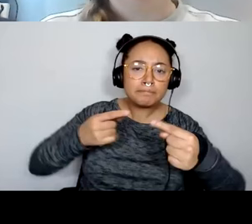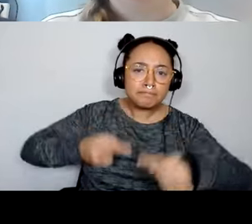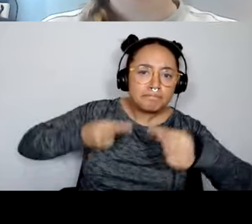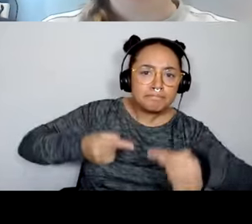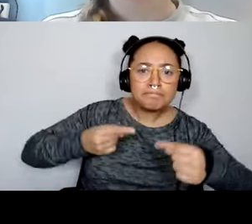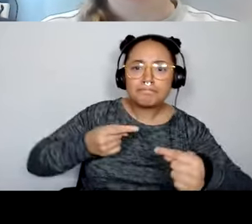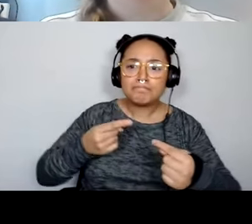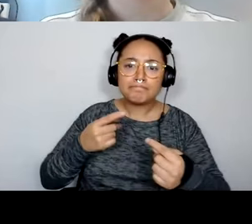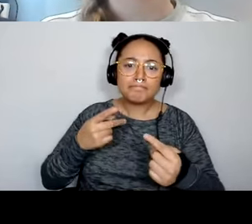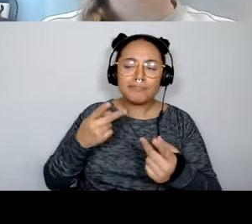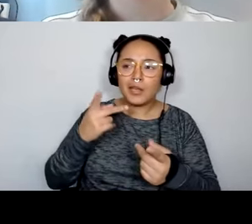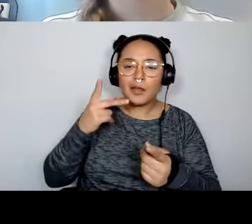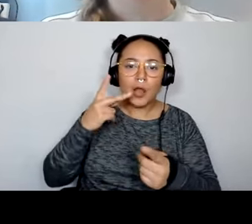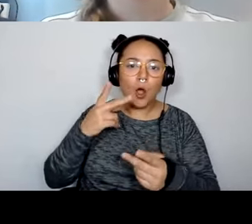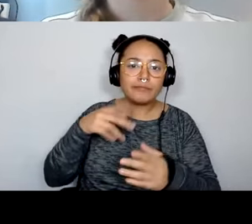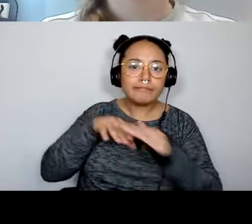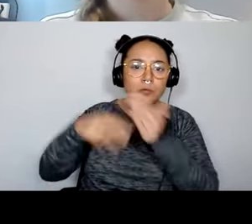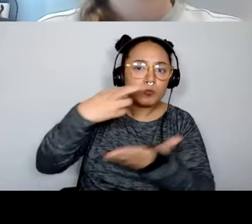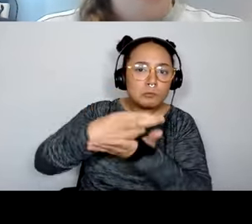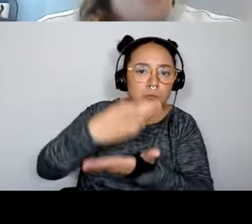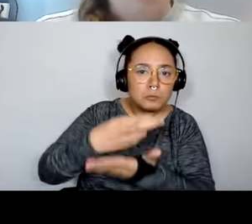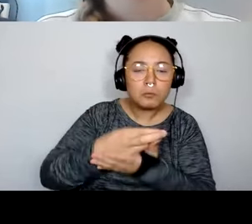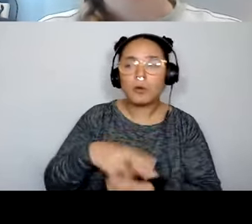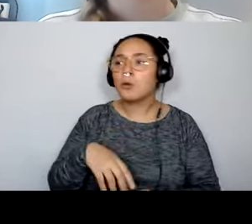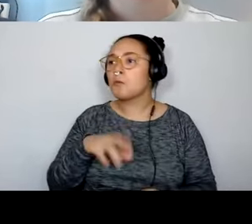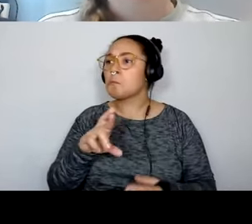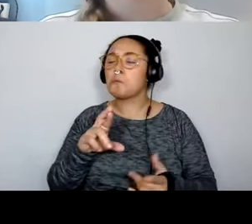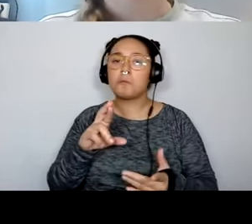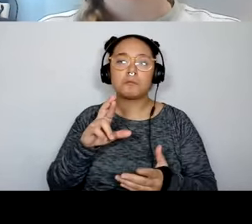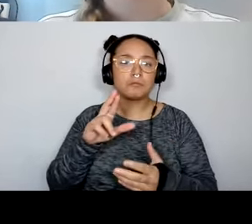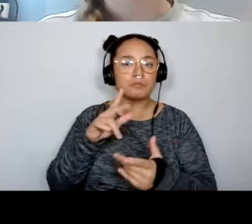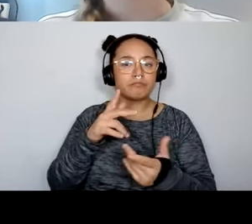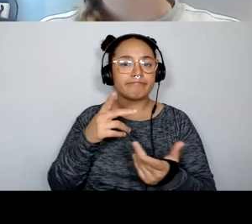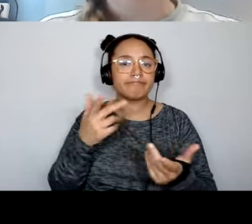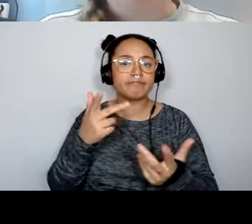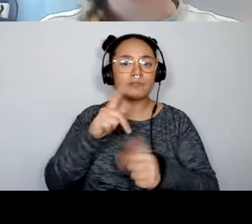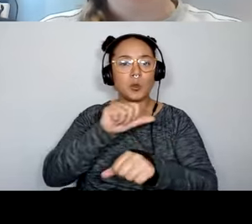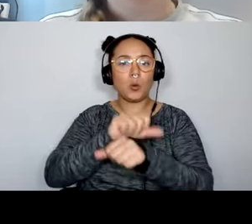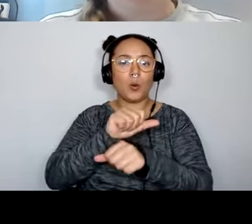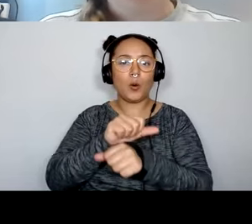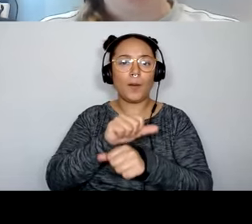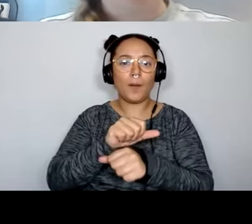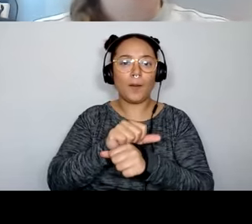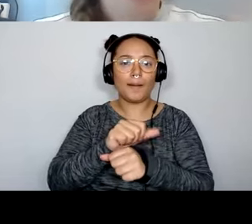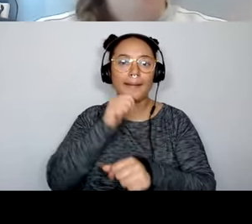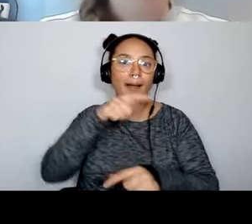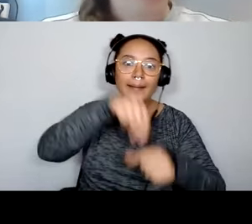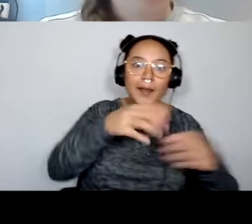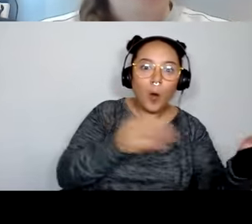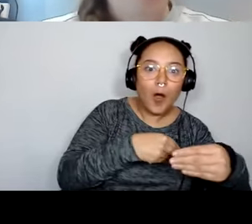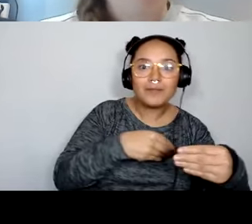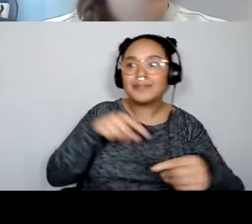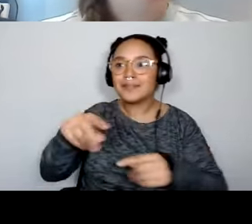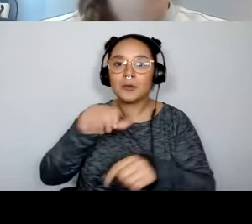accessing your resources or, you know, working in a remote location. And so again, that's not a